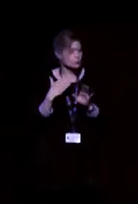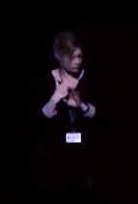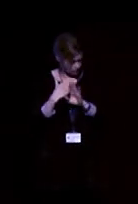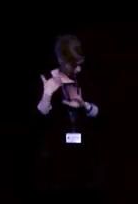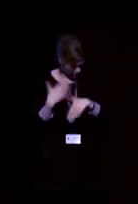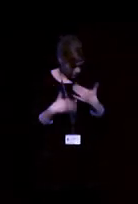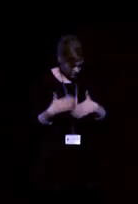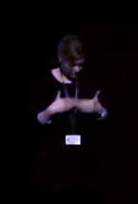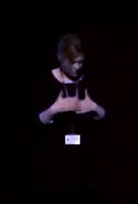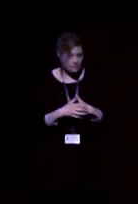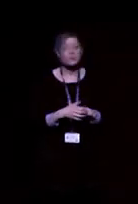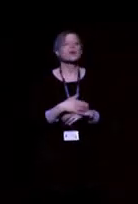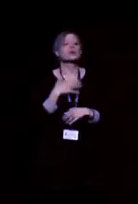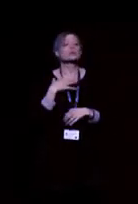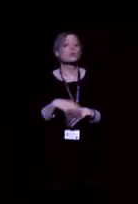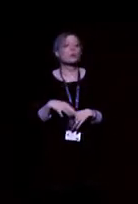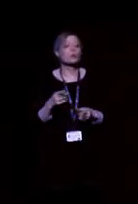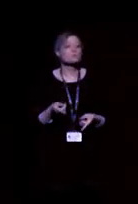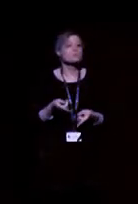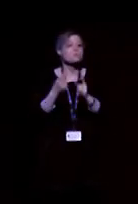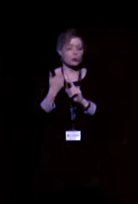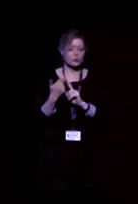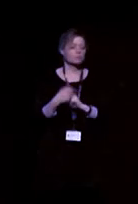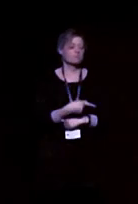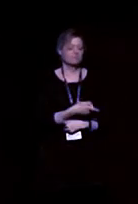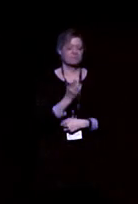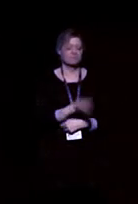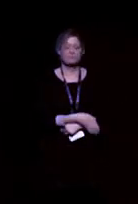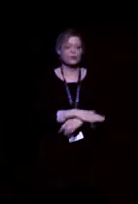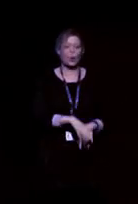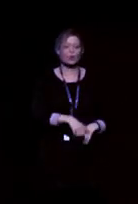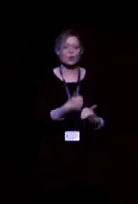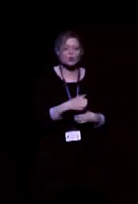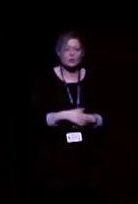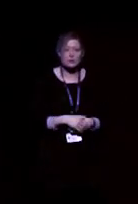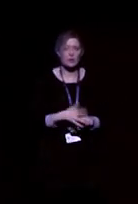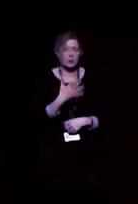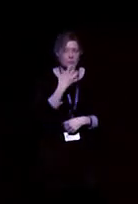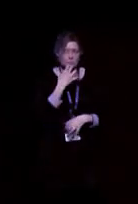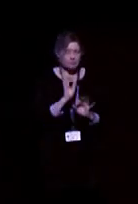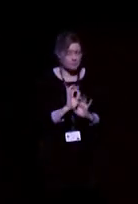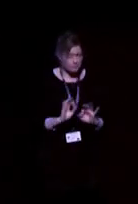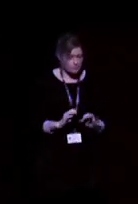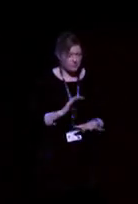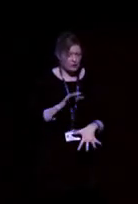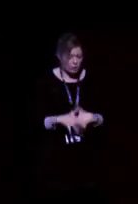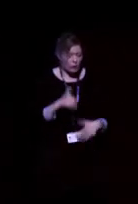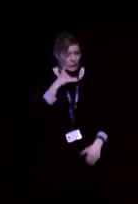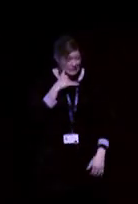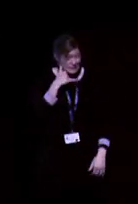she doesn't want to make her employers think she's not doing a good job. So she's just carrying on struggling with her phone calls.